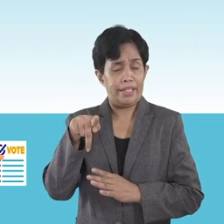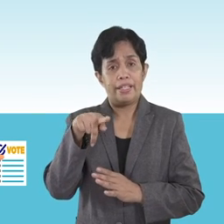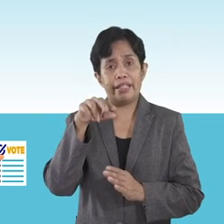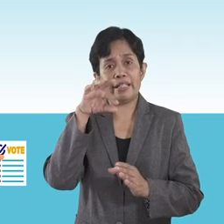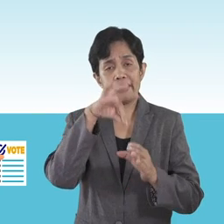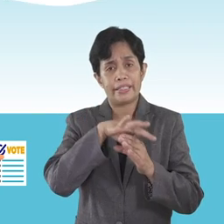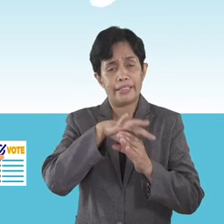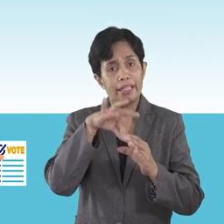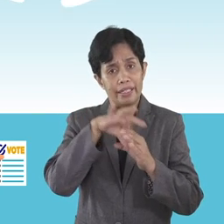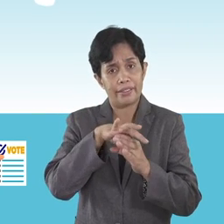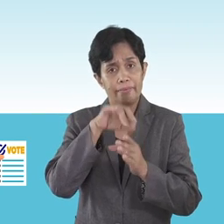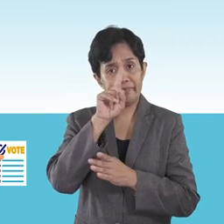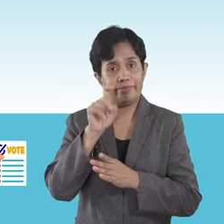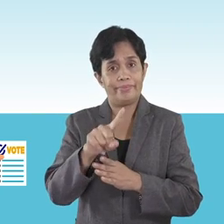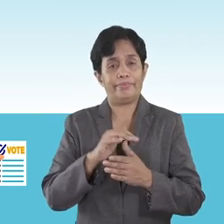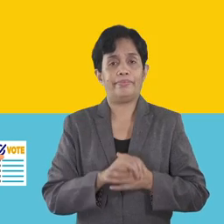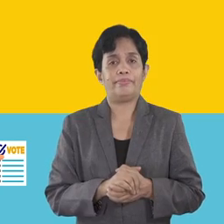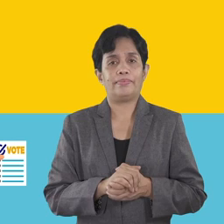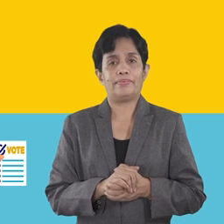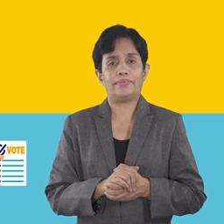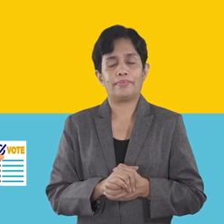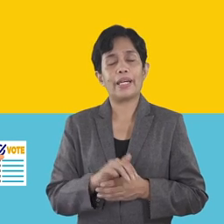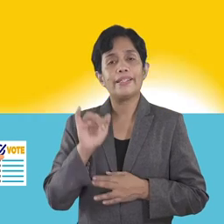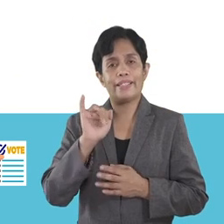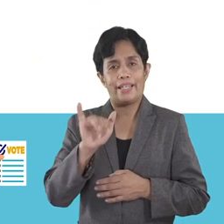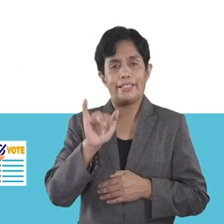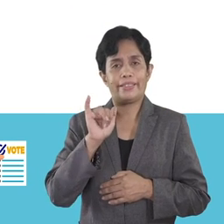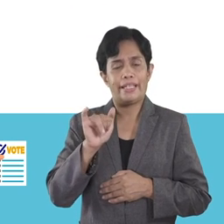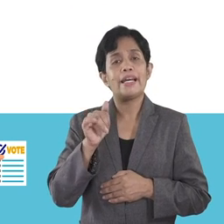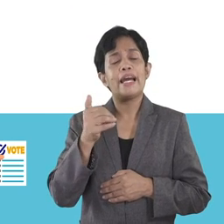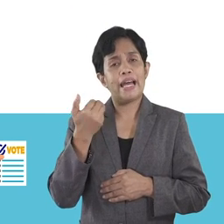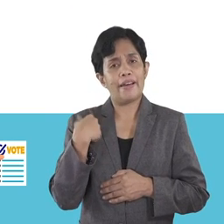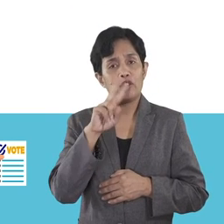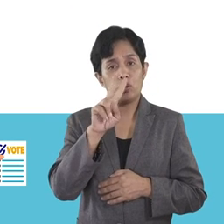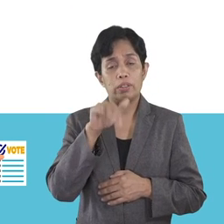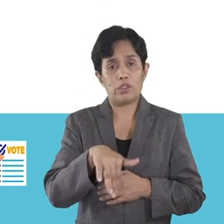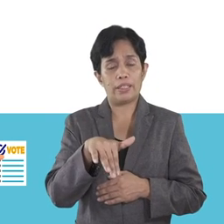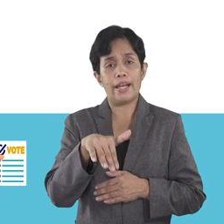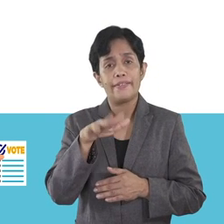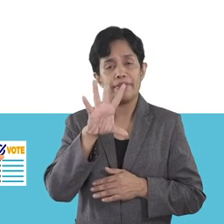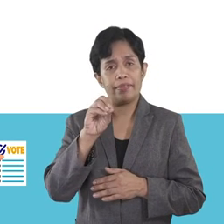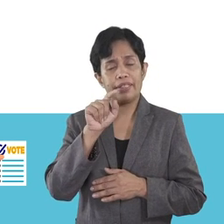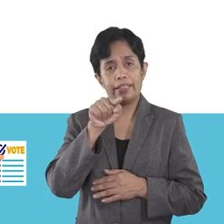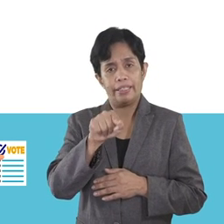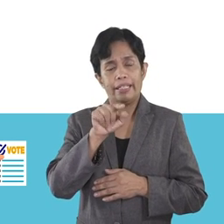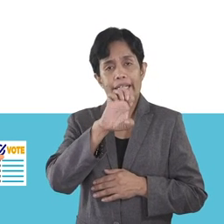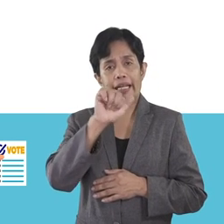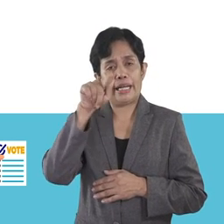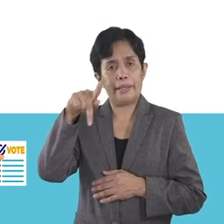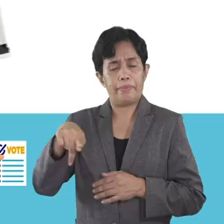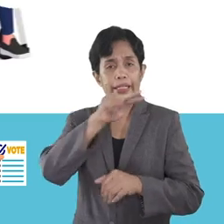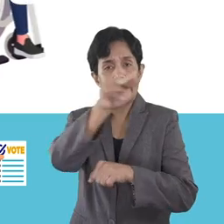EAPP this coming elections? Yes, there will be 2,050 EAPPs